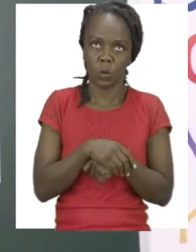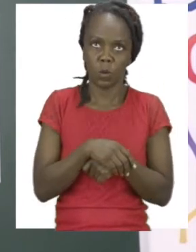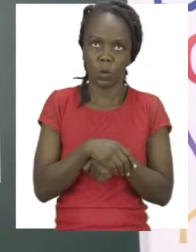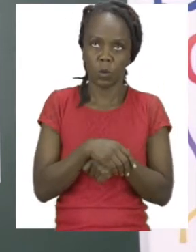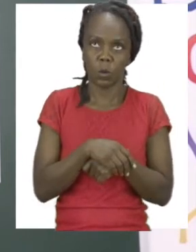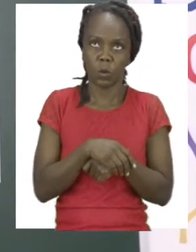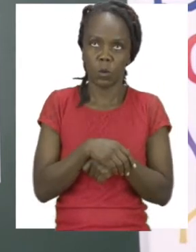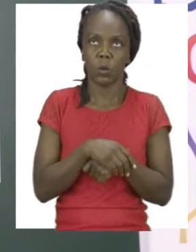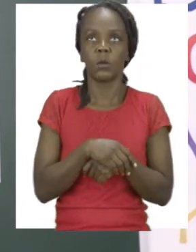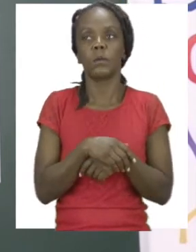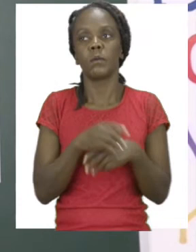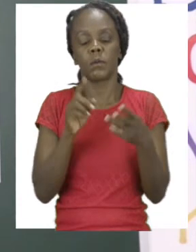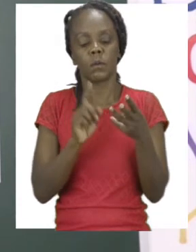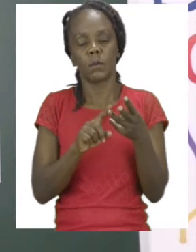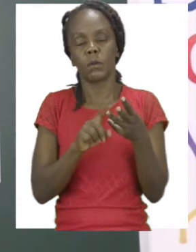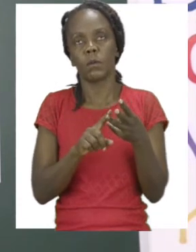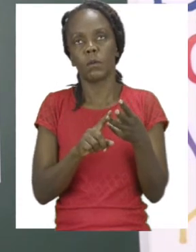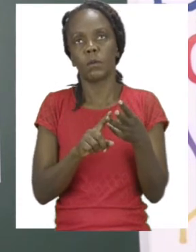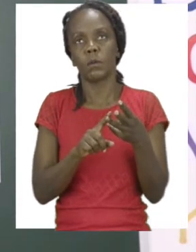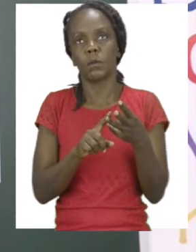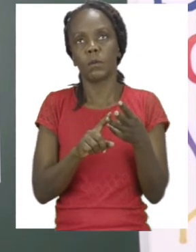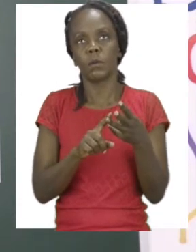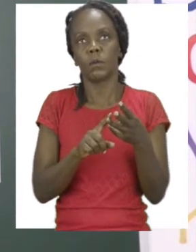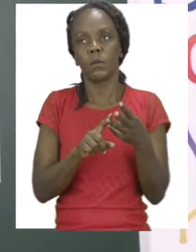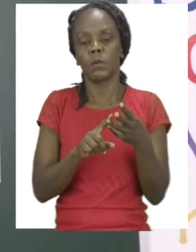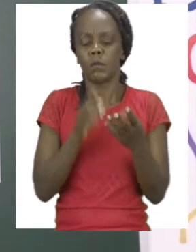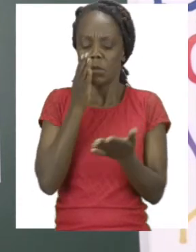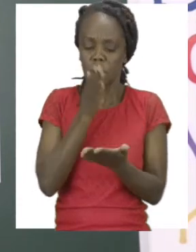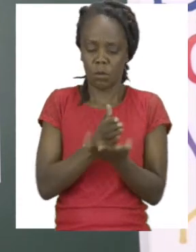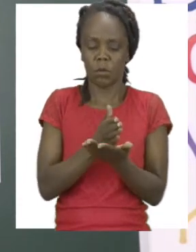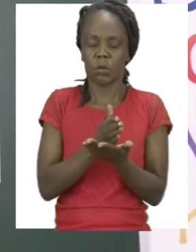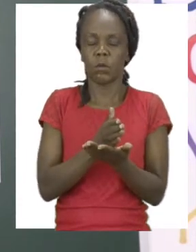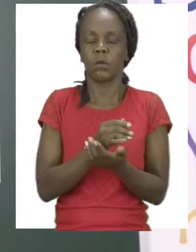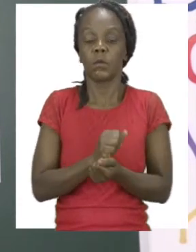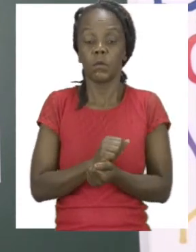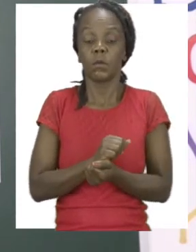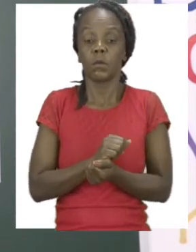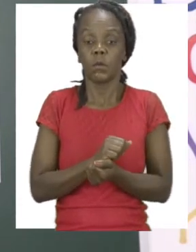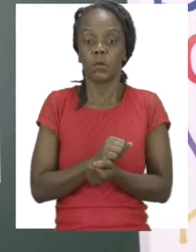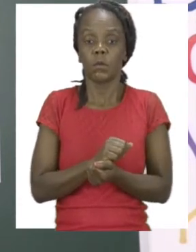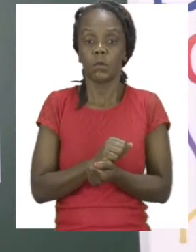Well done. Then we have done serious. Show me serious.